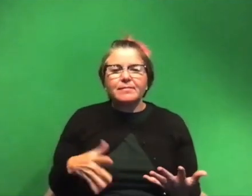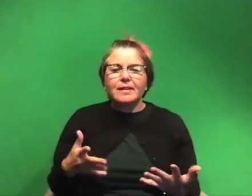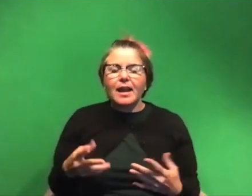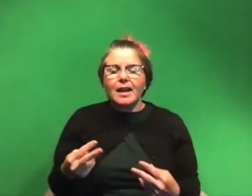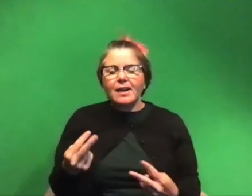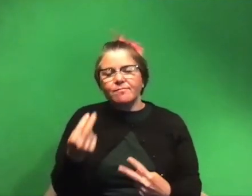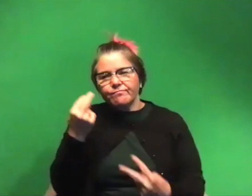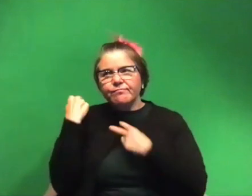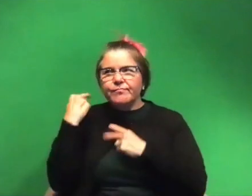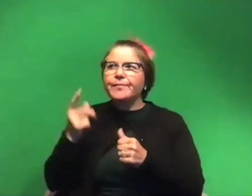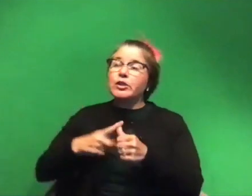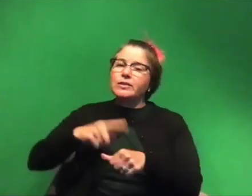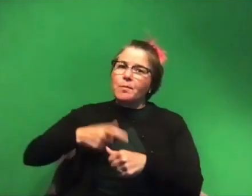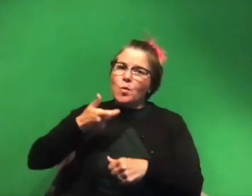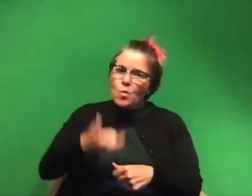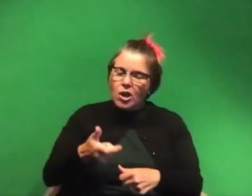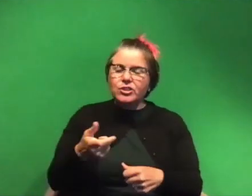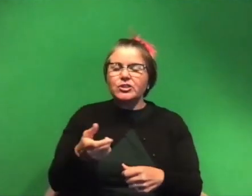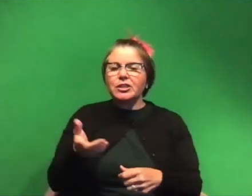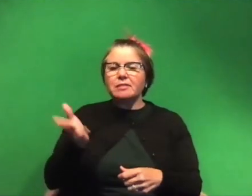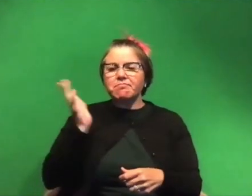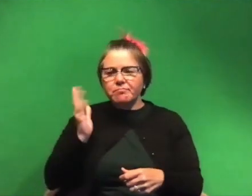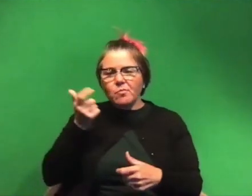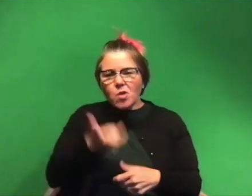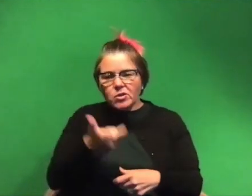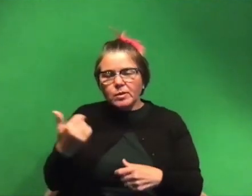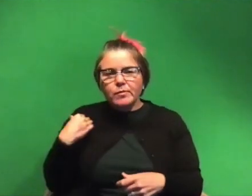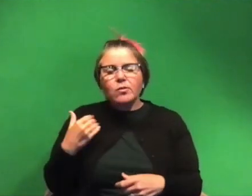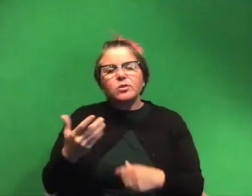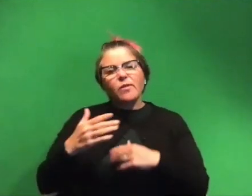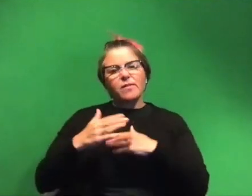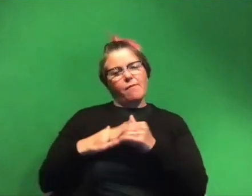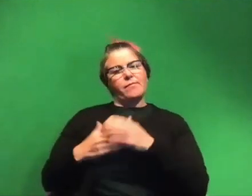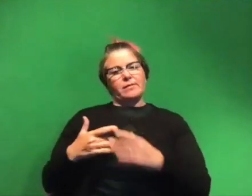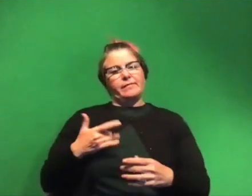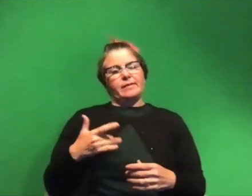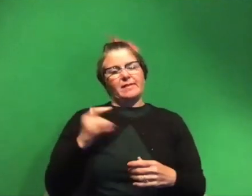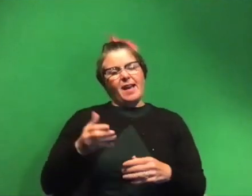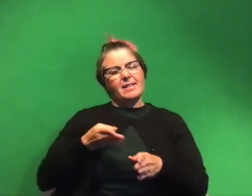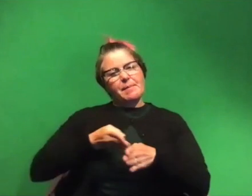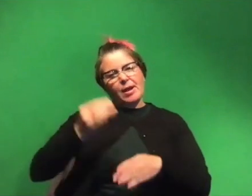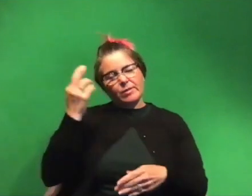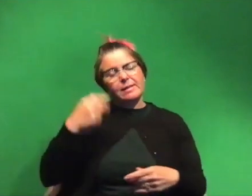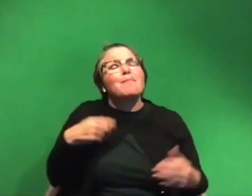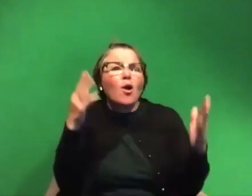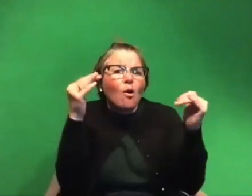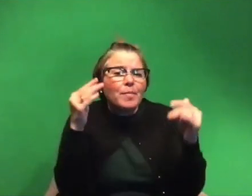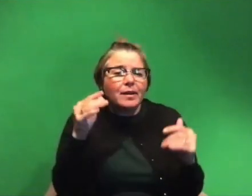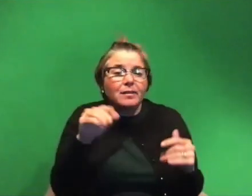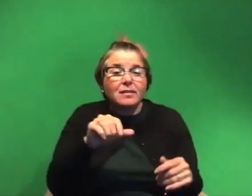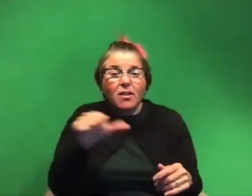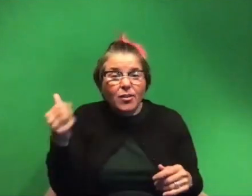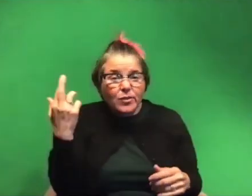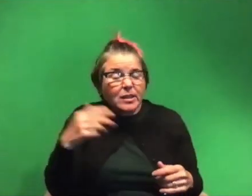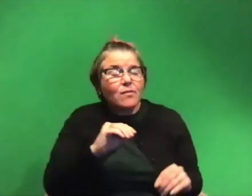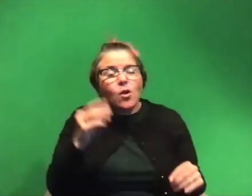back to when you originally watched other times you watched it before that i think it's comforting in a way i think that's one of the main reasons at least i'm hoping otherwise i have no reason to